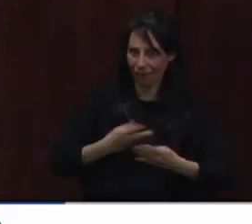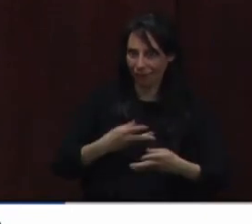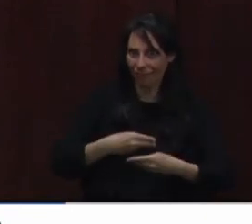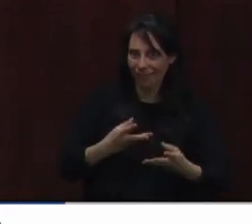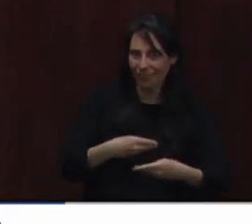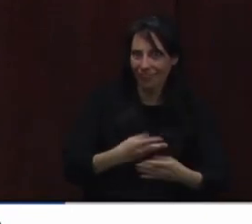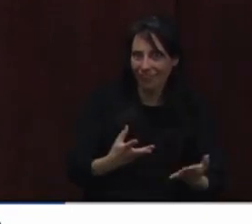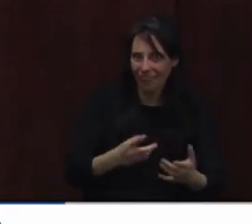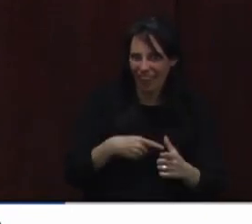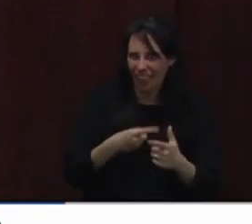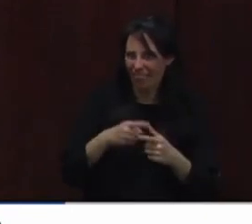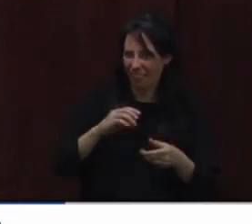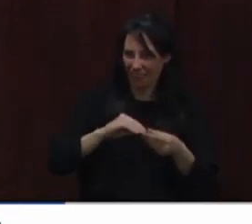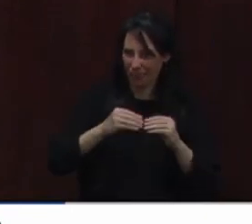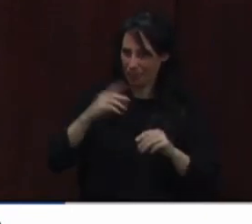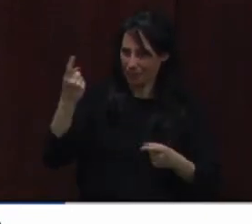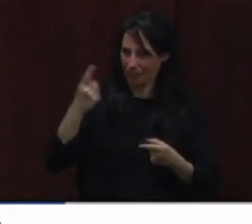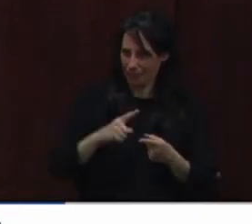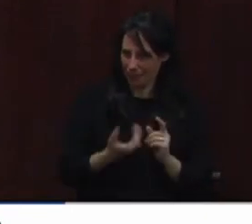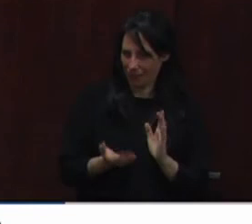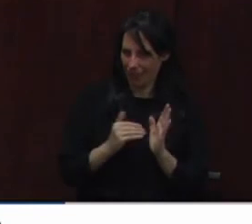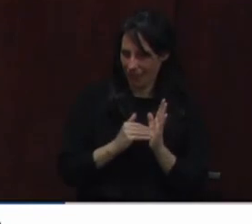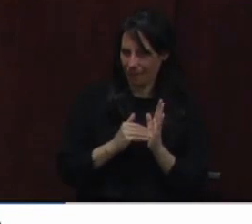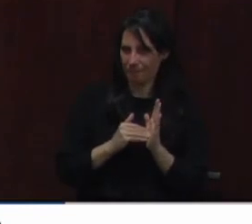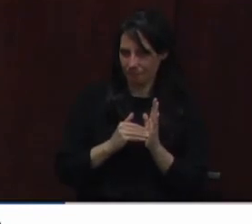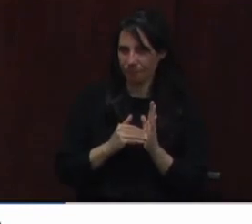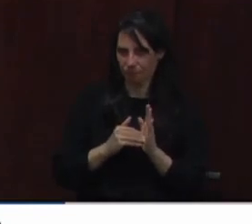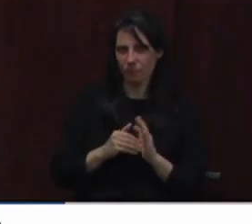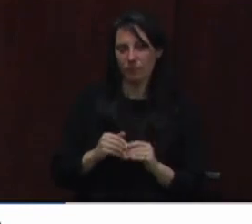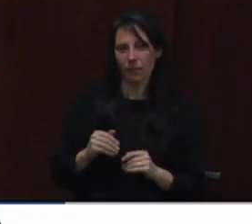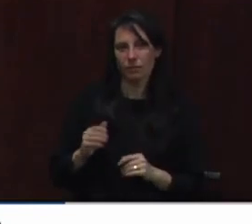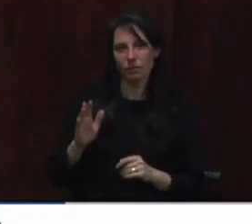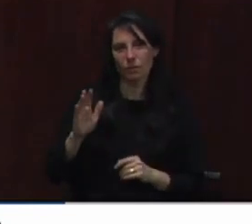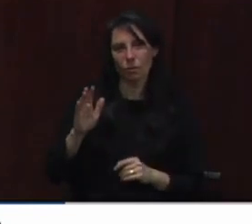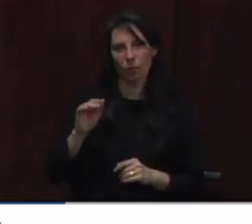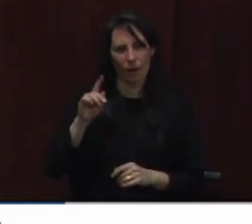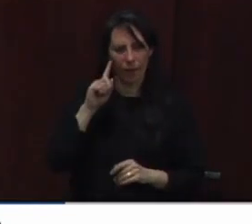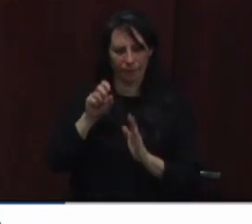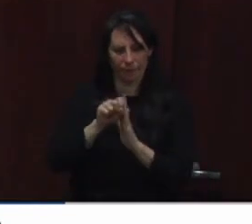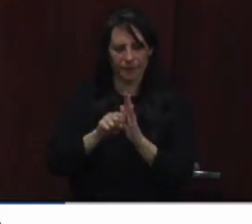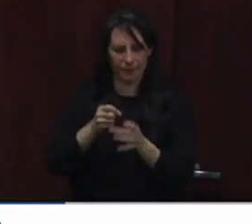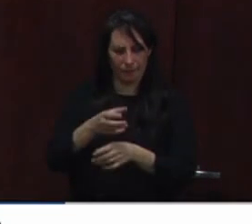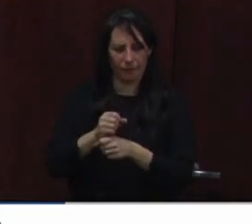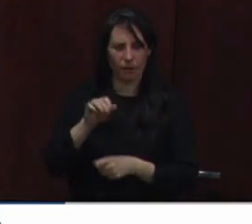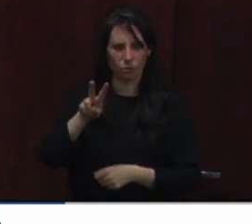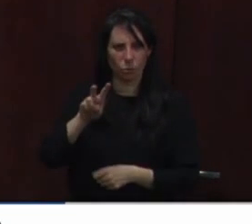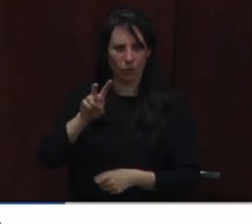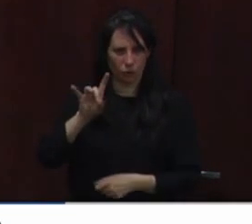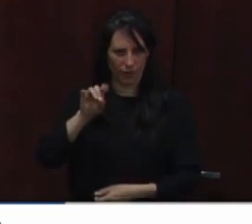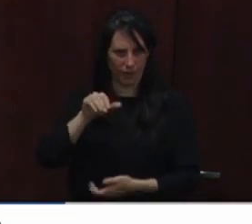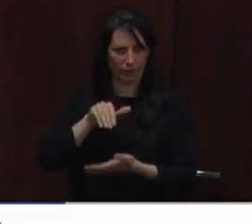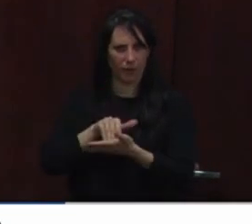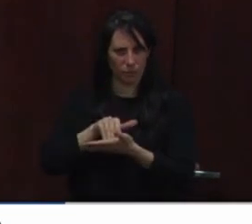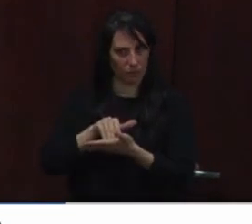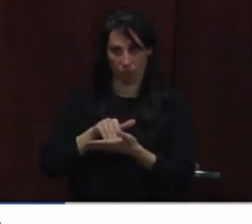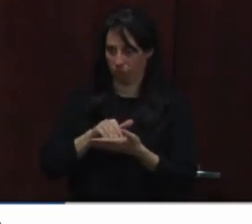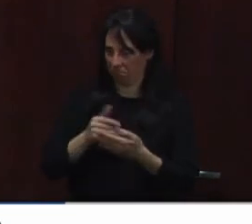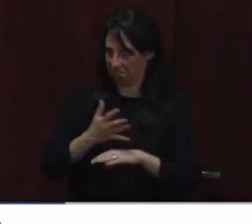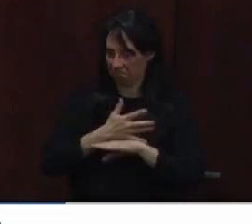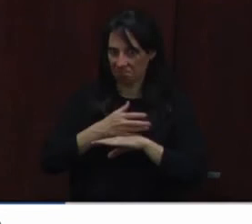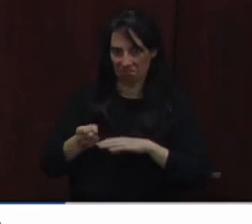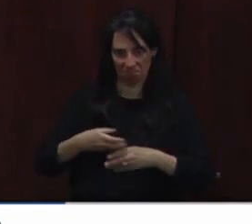was I think almost 300,000 it was around 280 some thousand so folks were able to push out